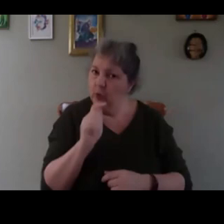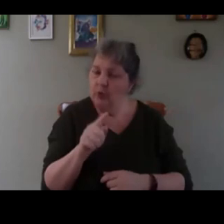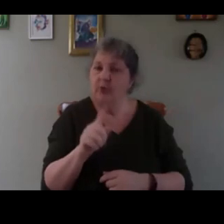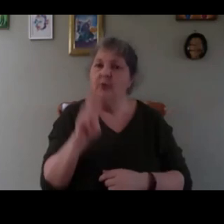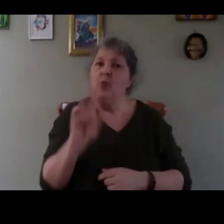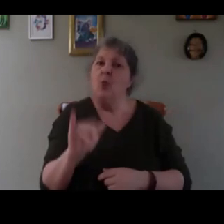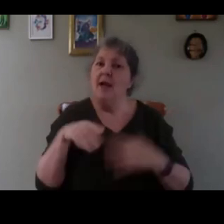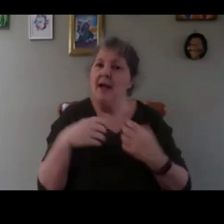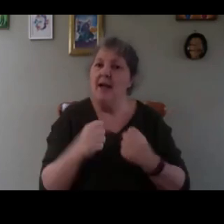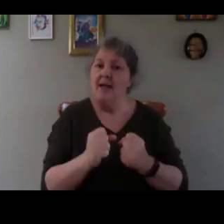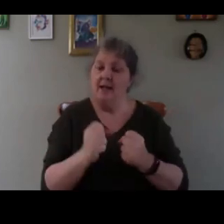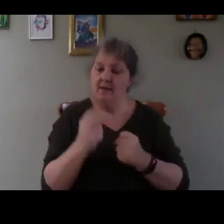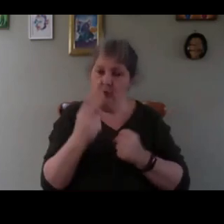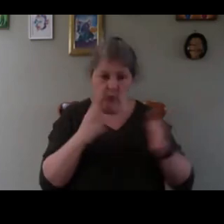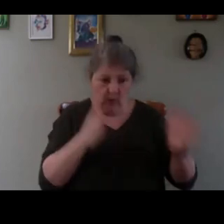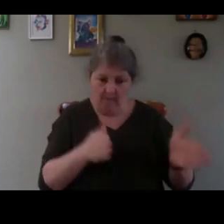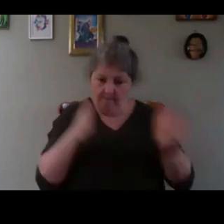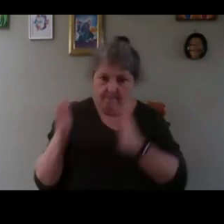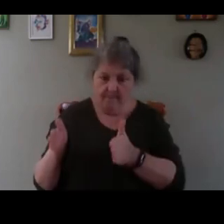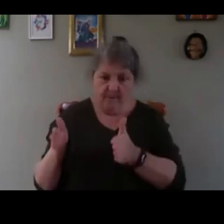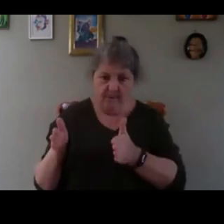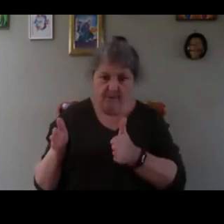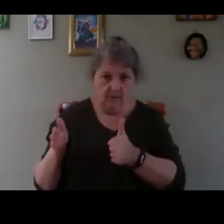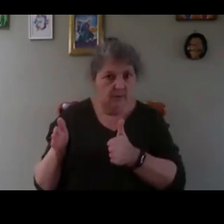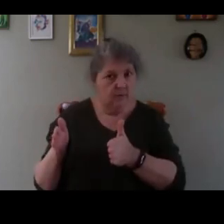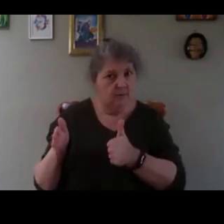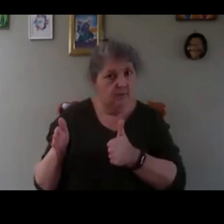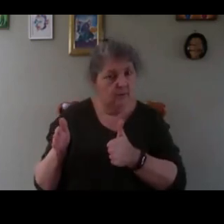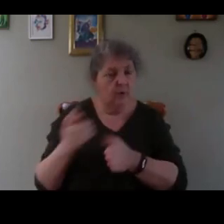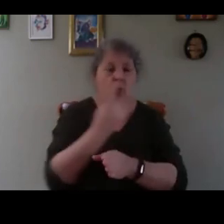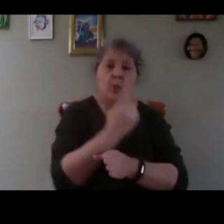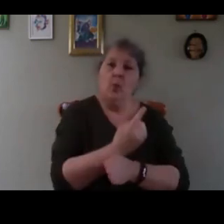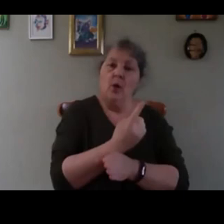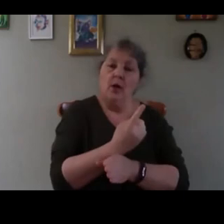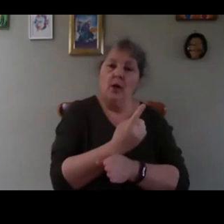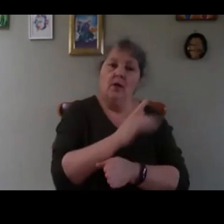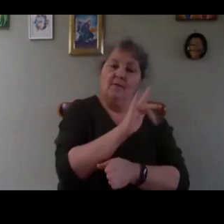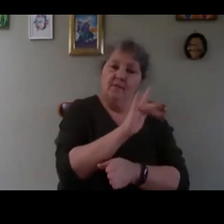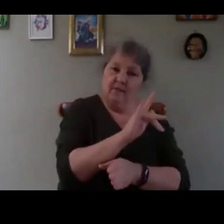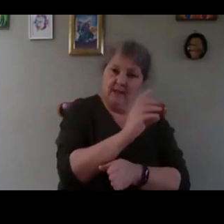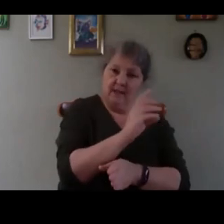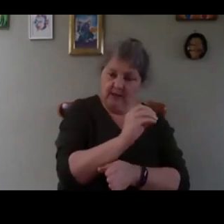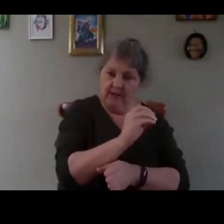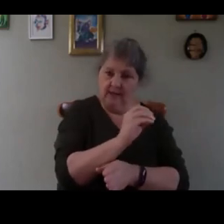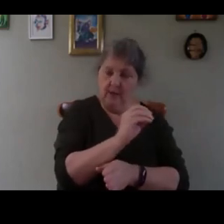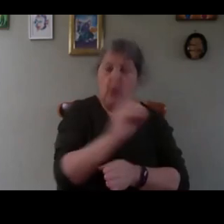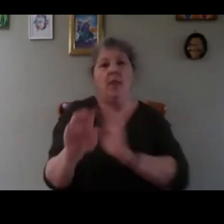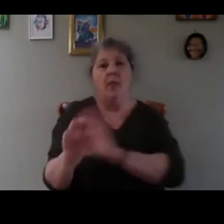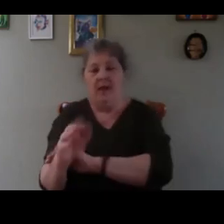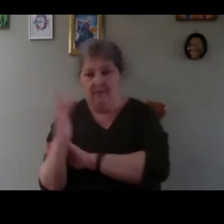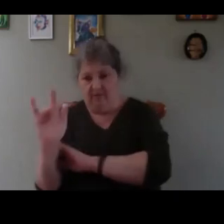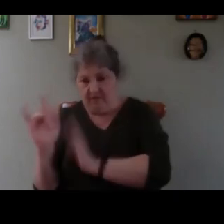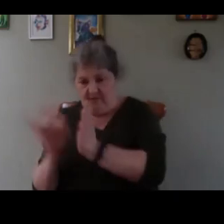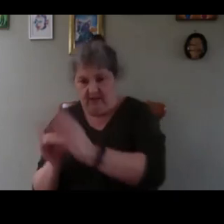two compartiments actually I have one around 14 15 degrees on the right and I have a much warmer one